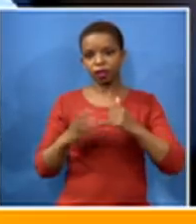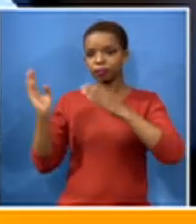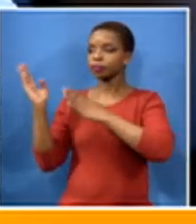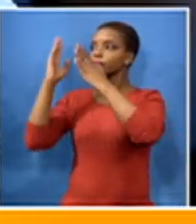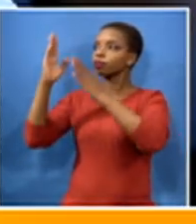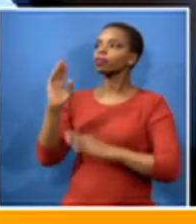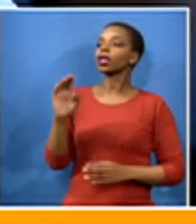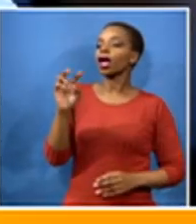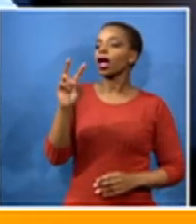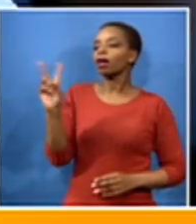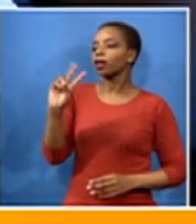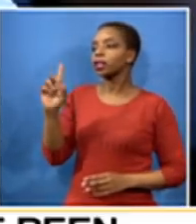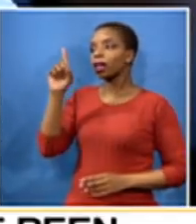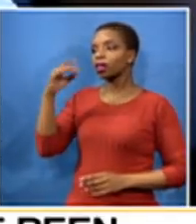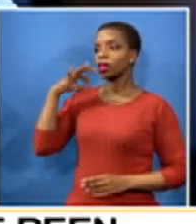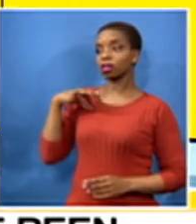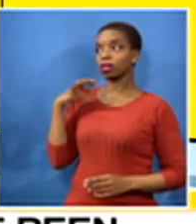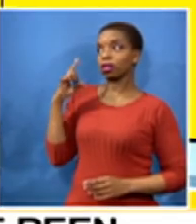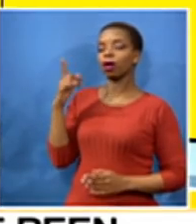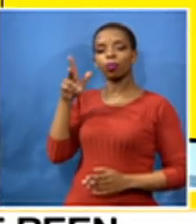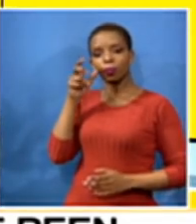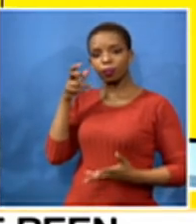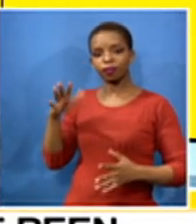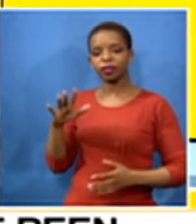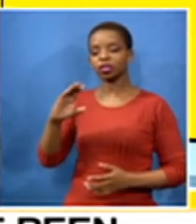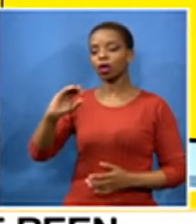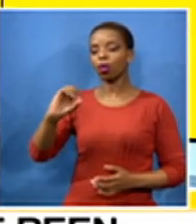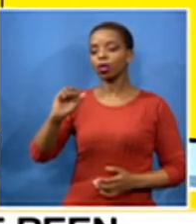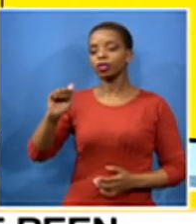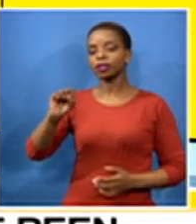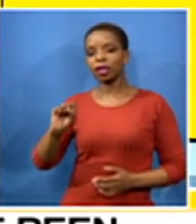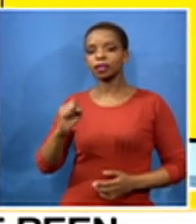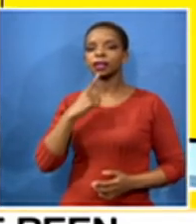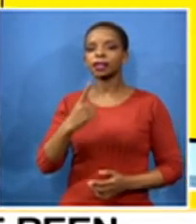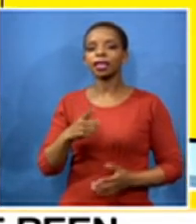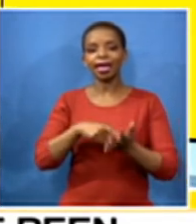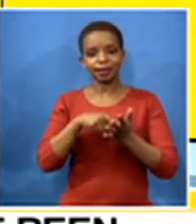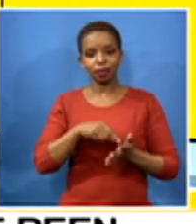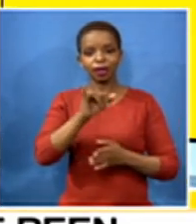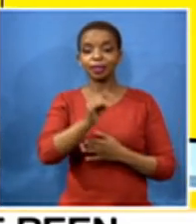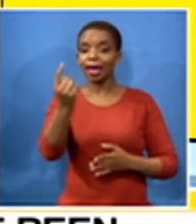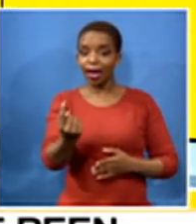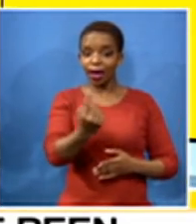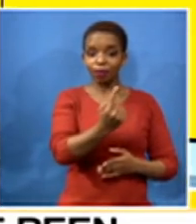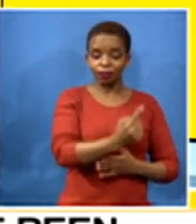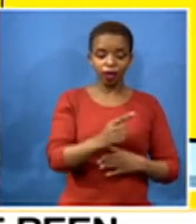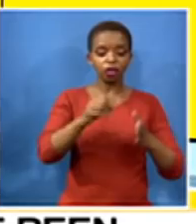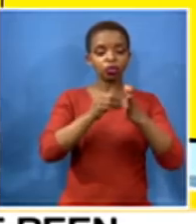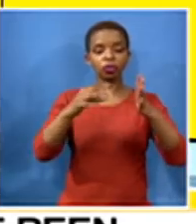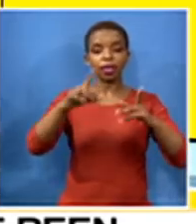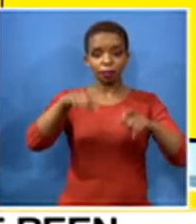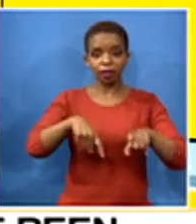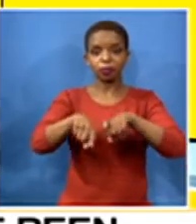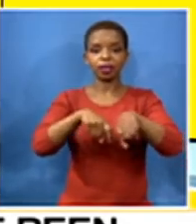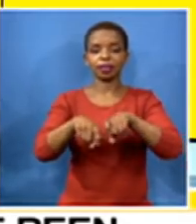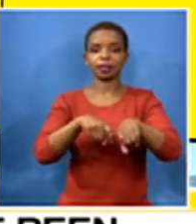-negotiables from your side uh we heard there from cosas what they are saying and cosas demanding that every student be tested uh the